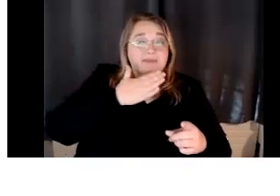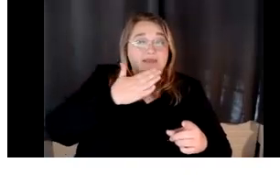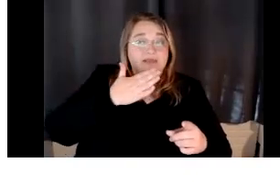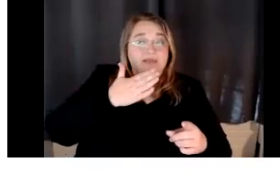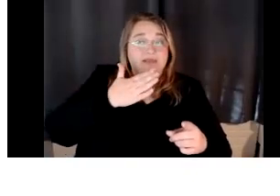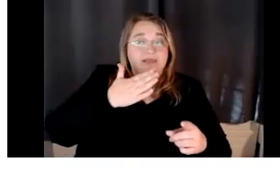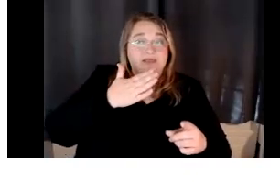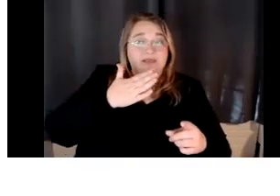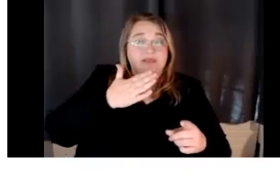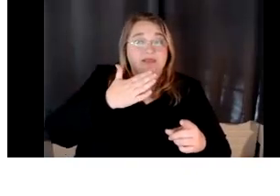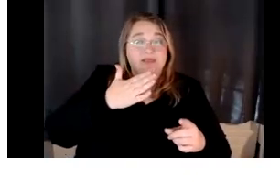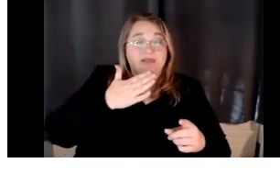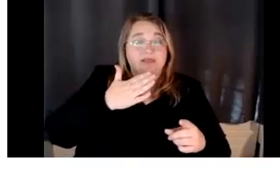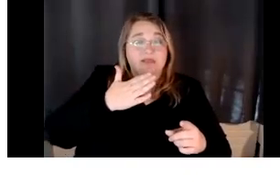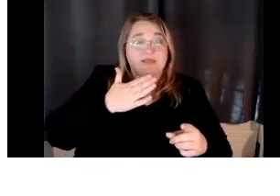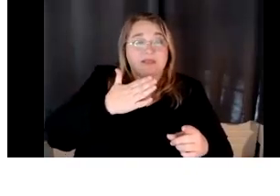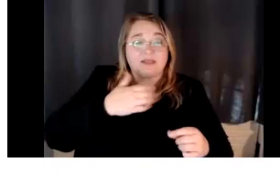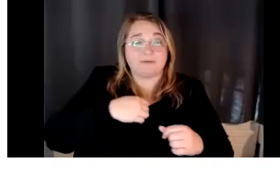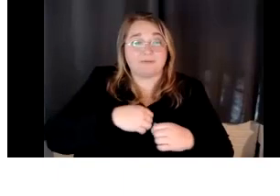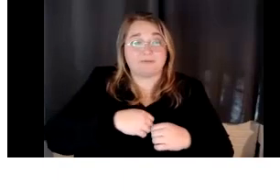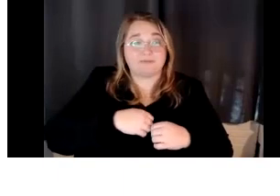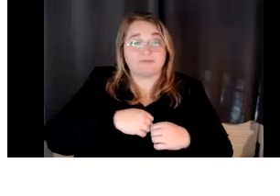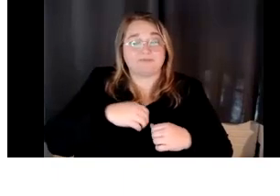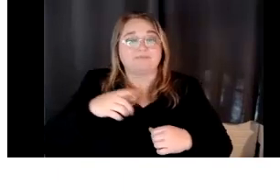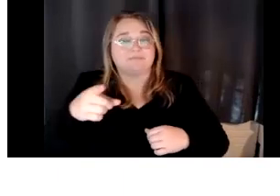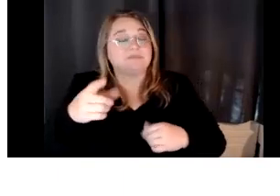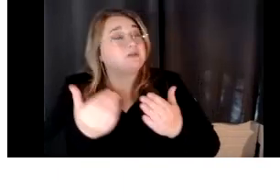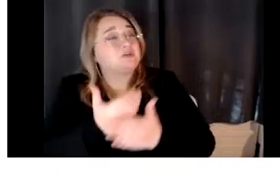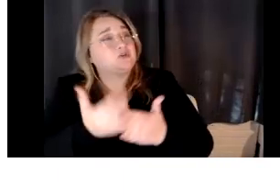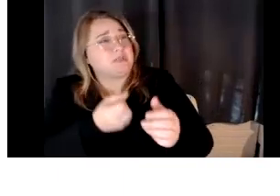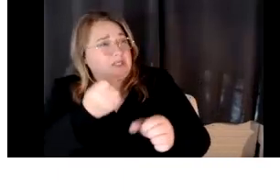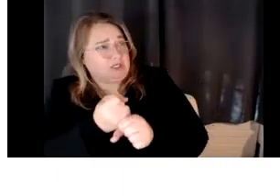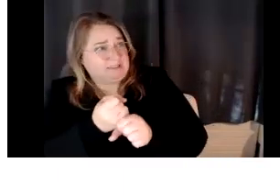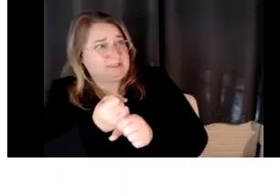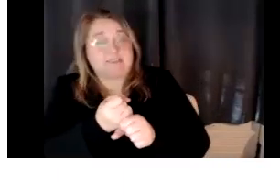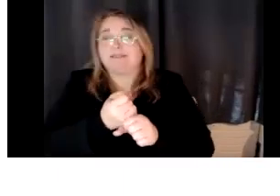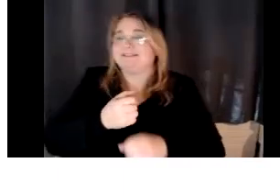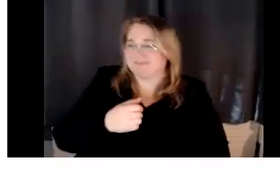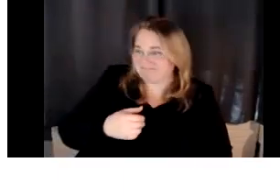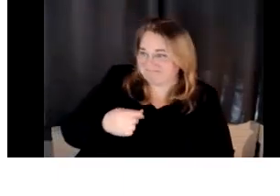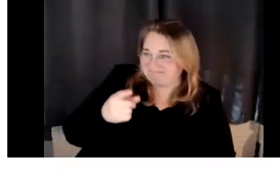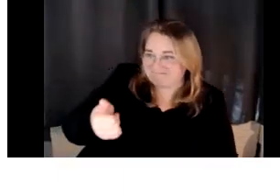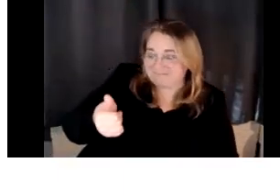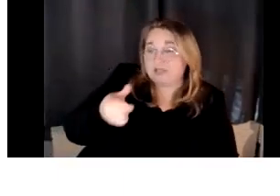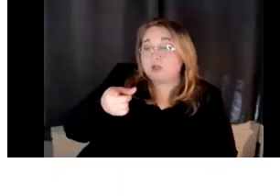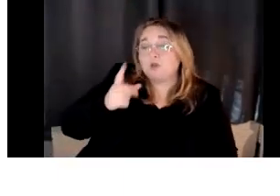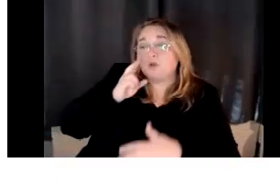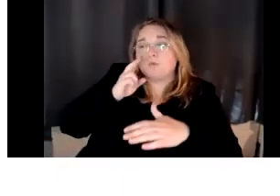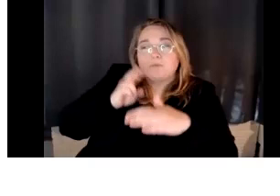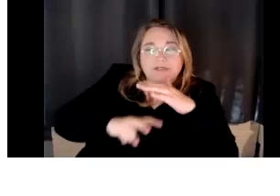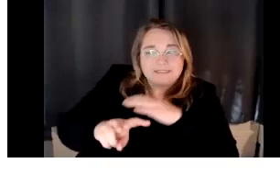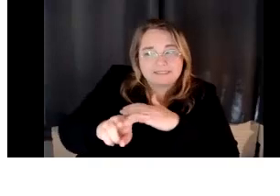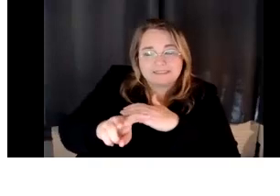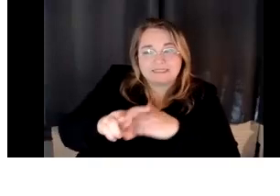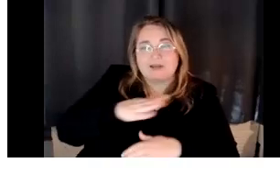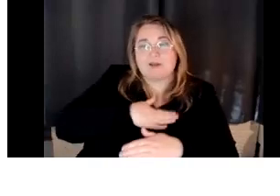Okay. That's it. This is what the G means. You predicted what my next two